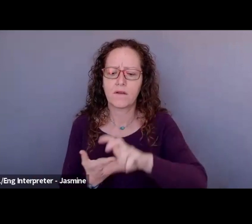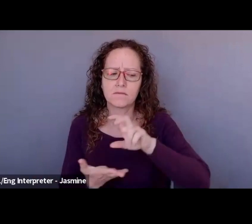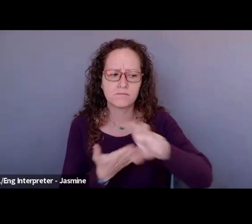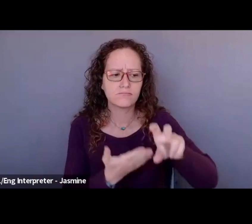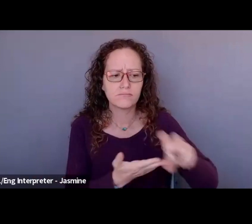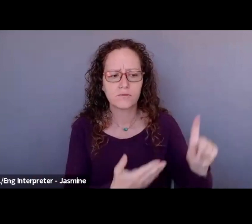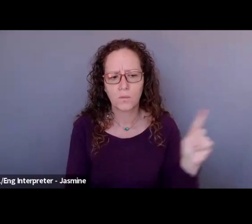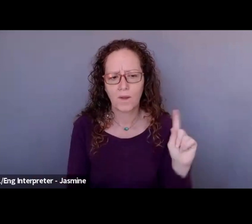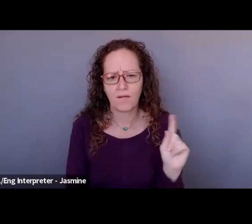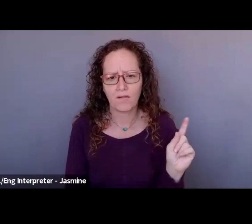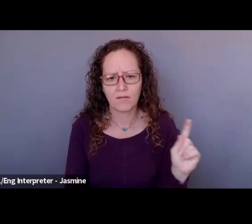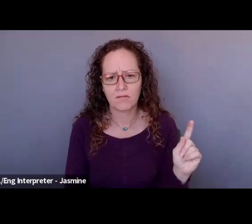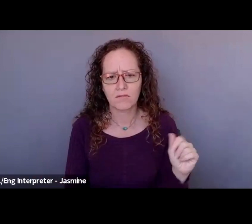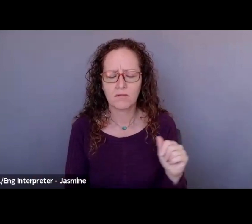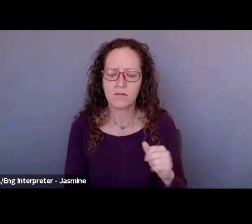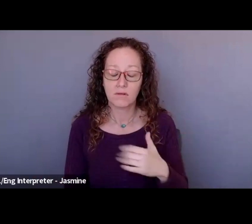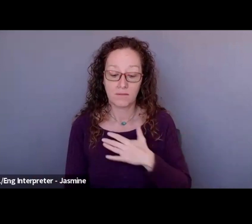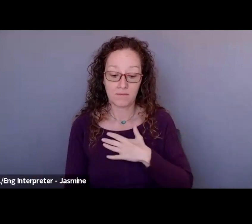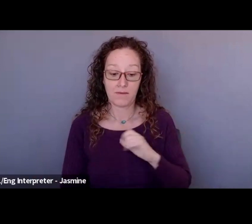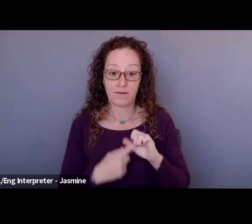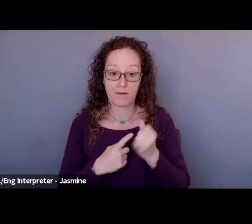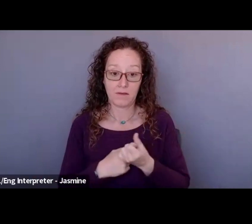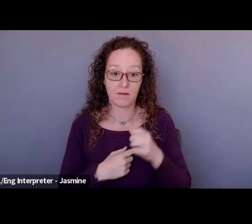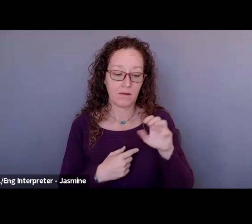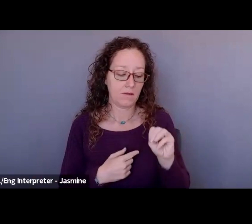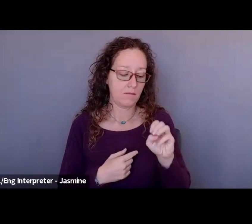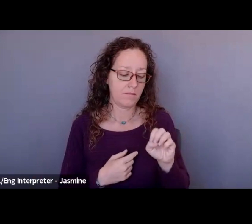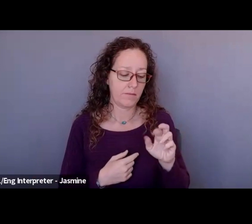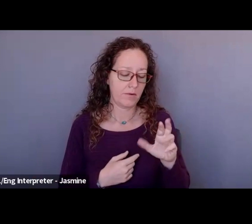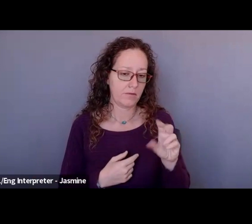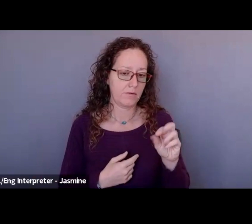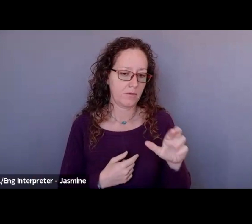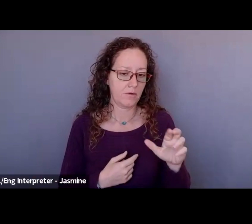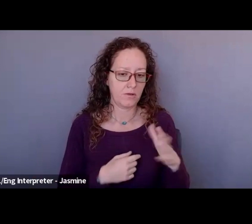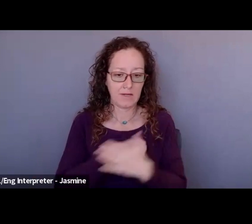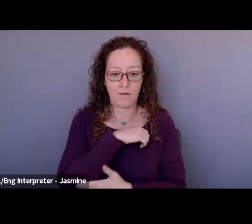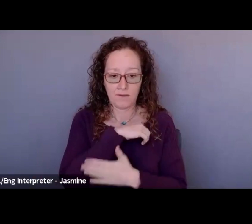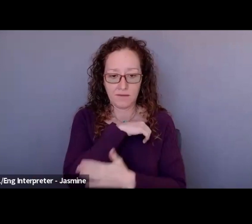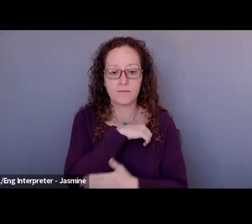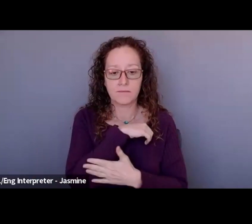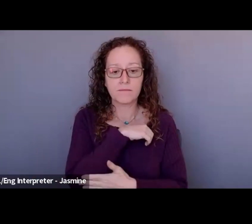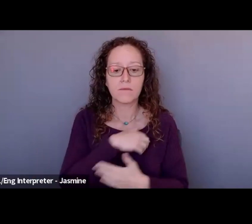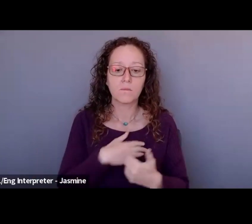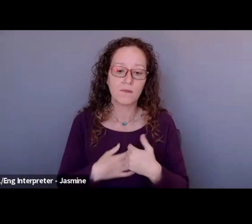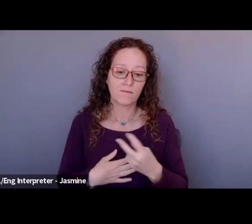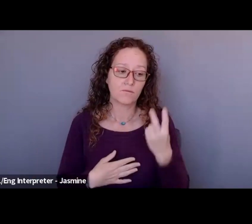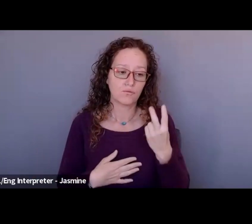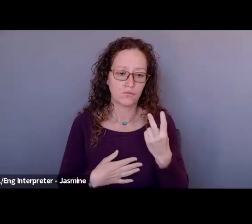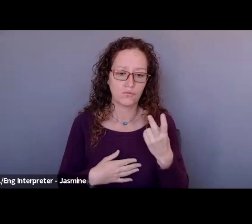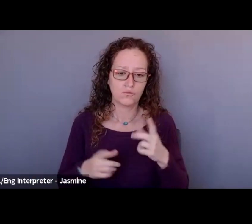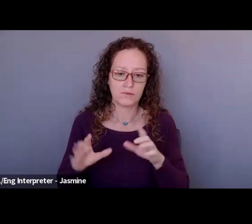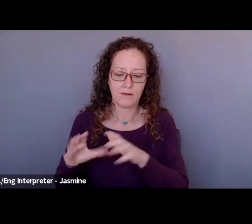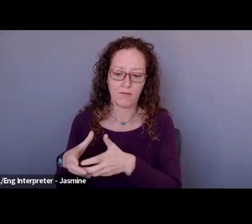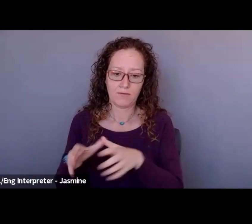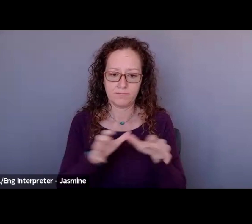Are they like, in me, my case, we're in Mercer County. Mercer County has two different main areas.